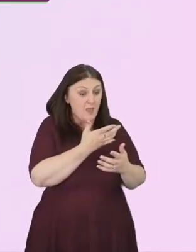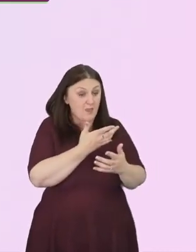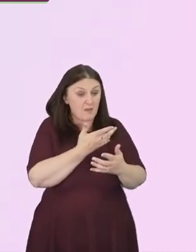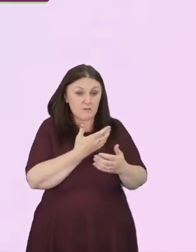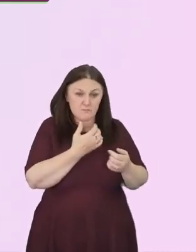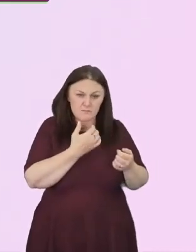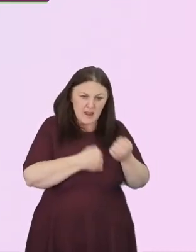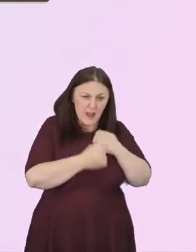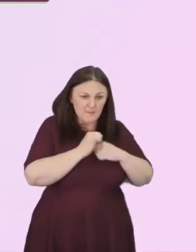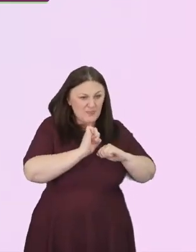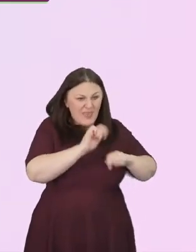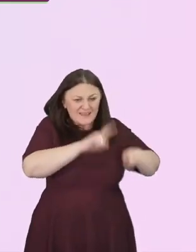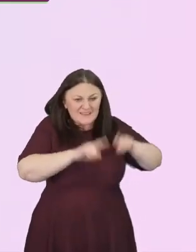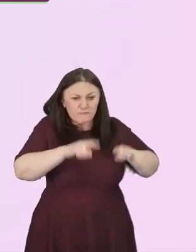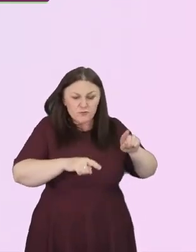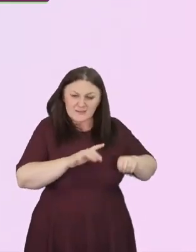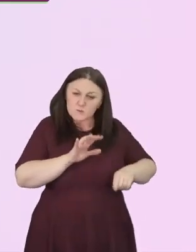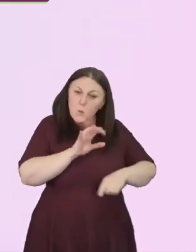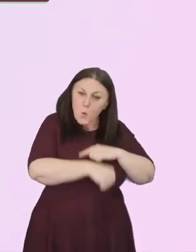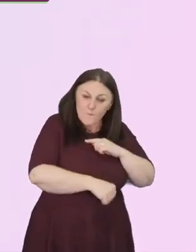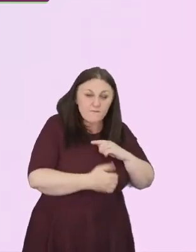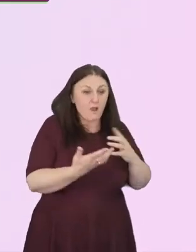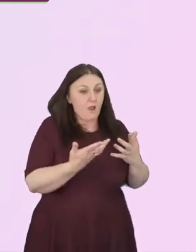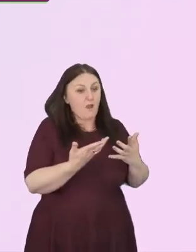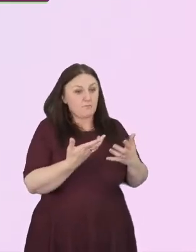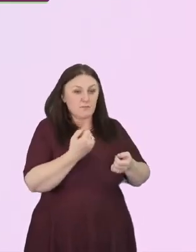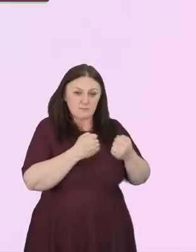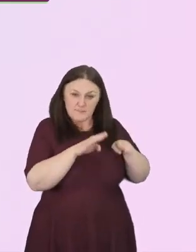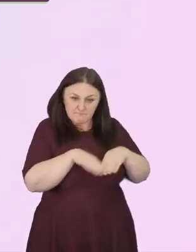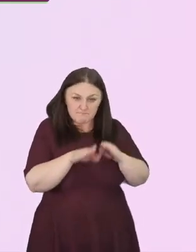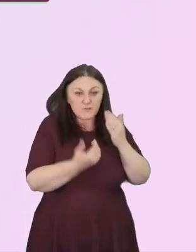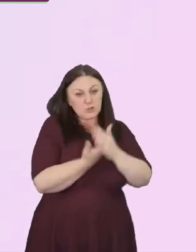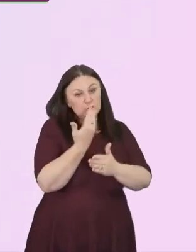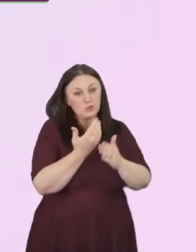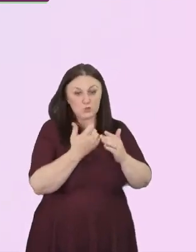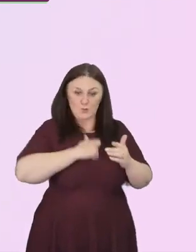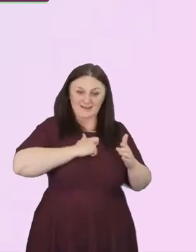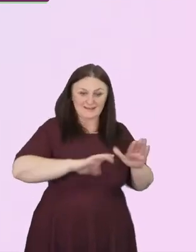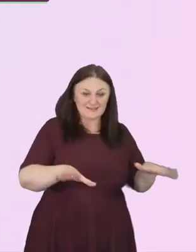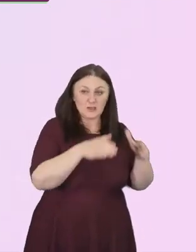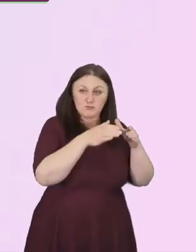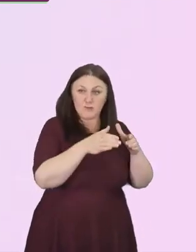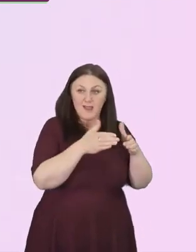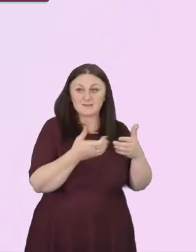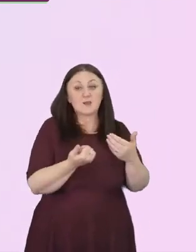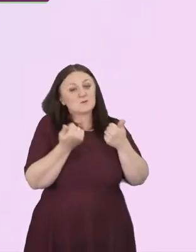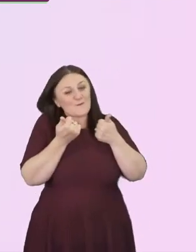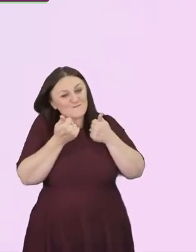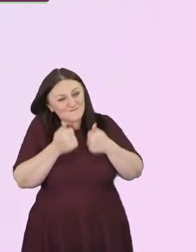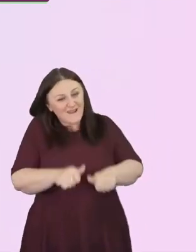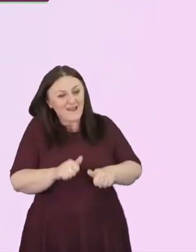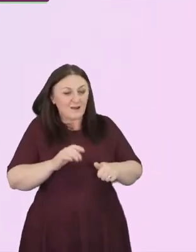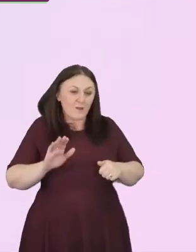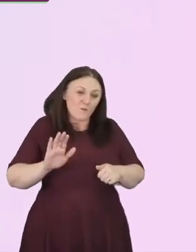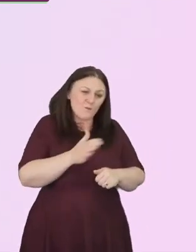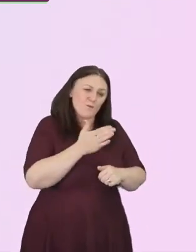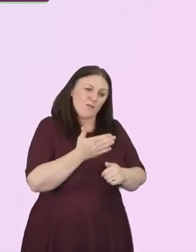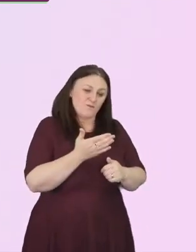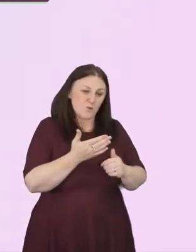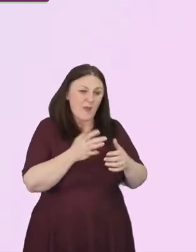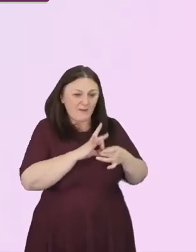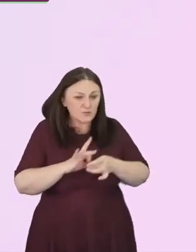This is my prayer too. Finally, all of you, have unity of spirit, sympathy,